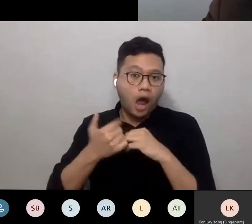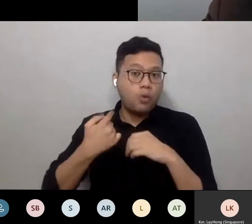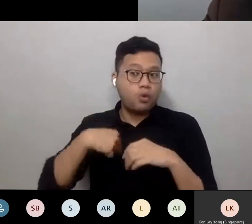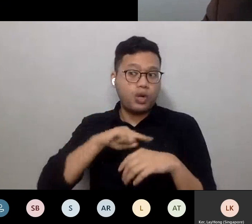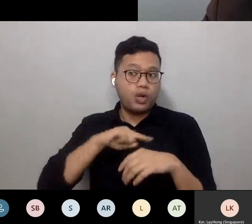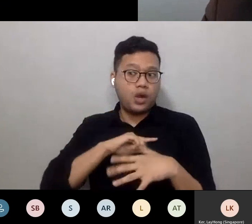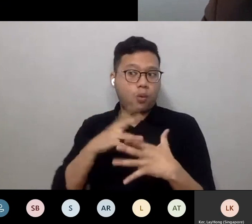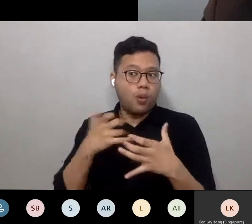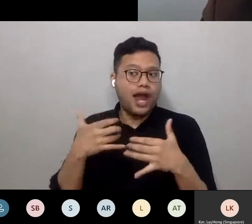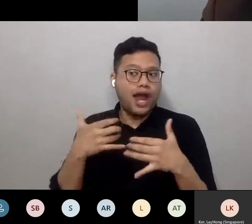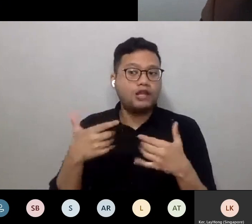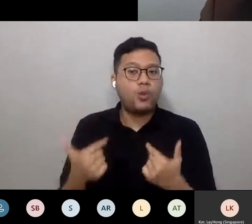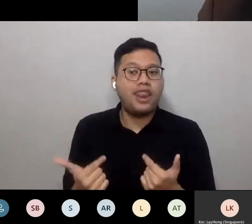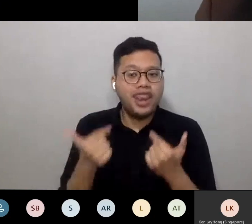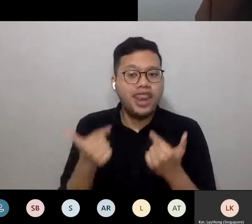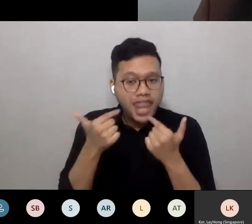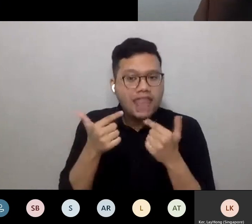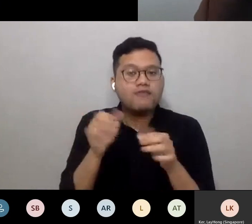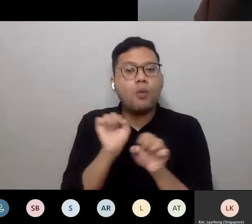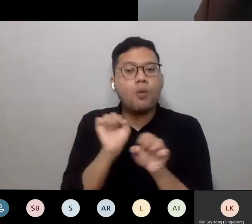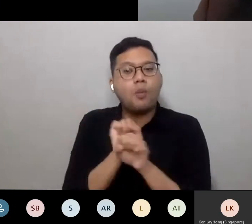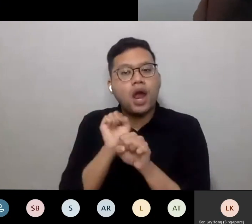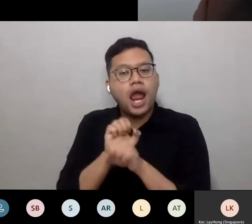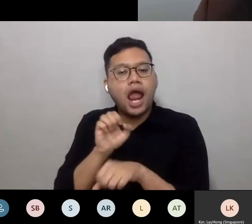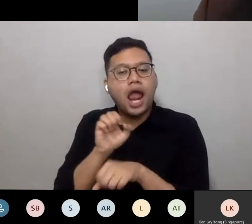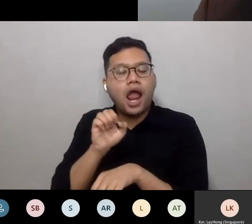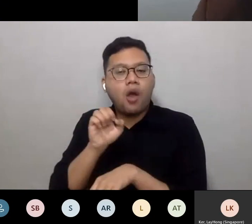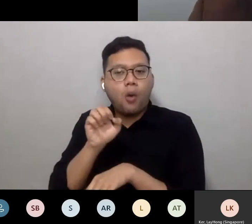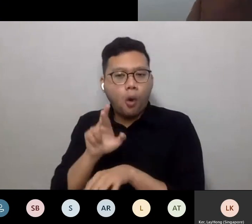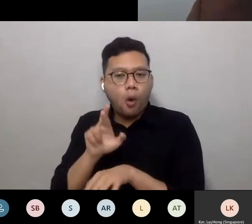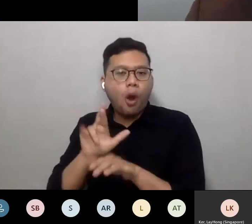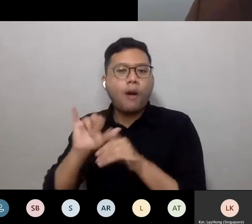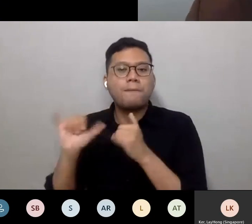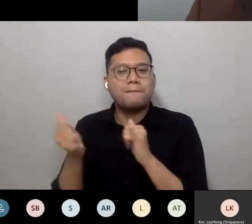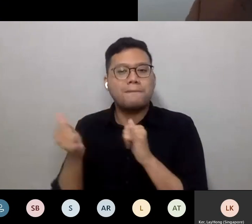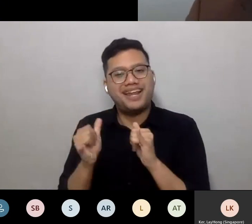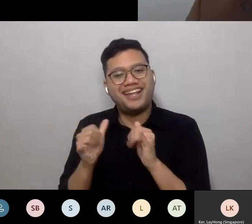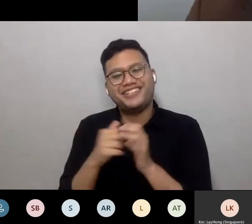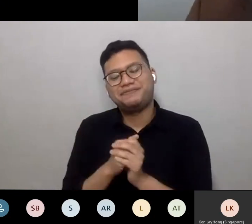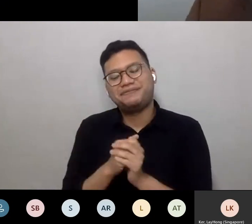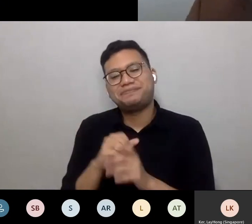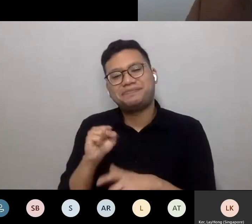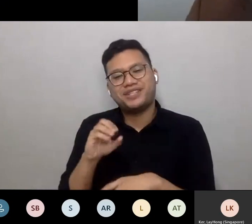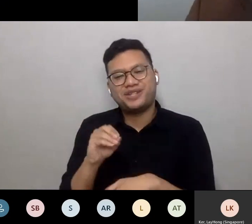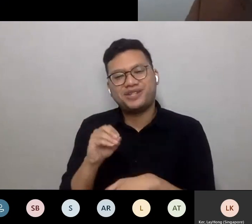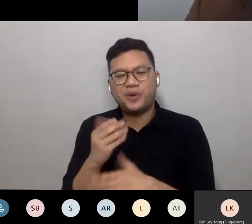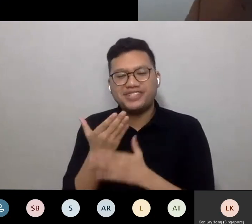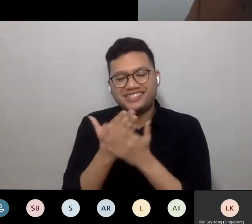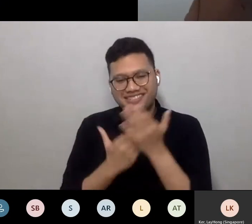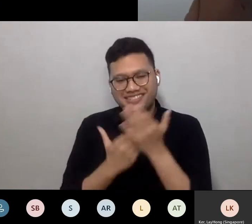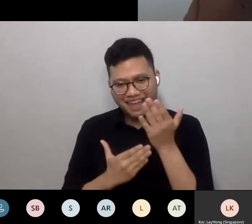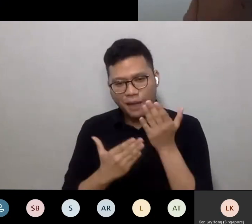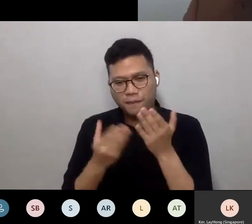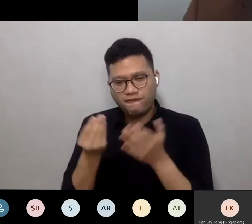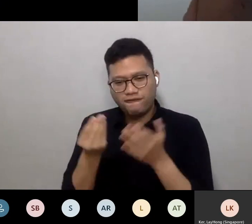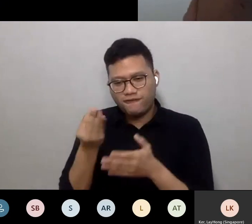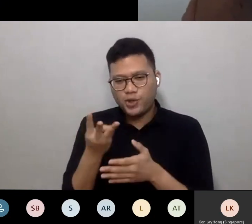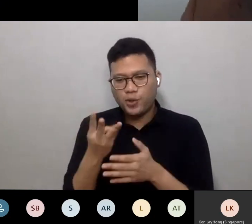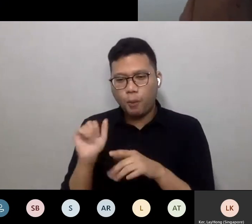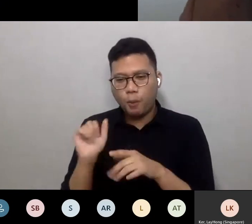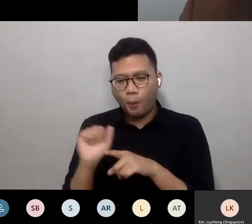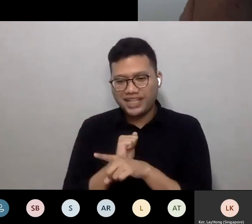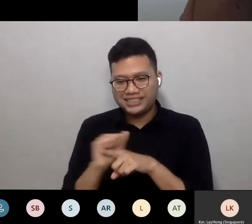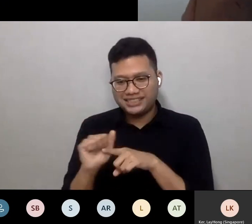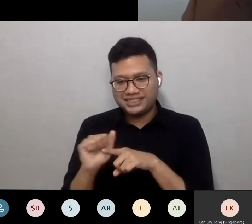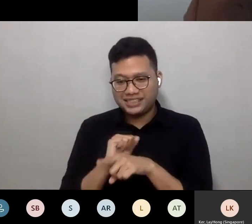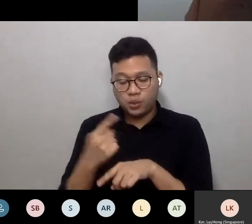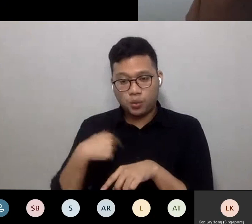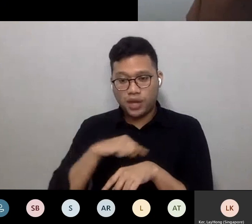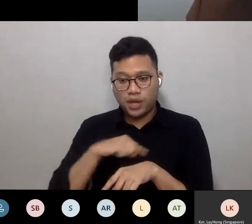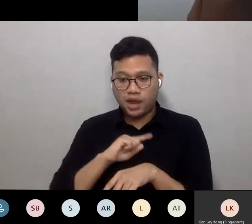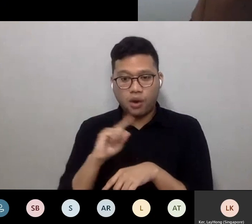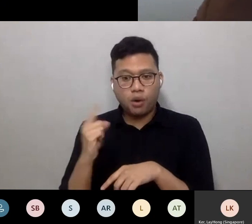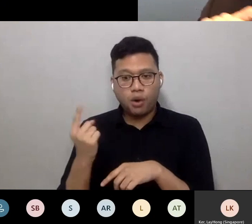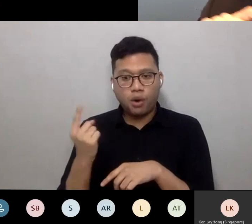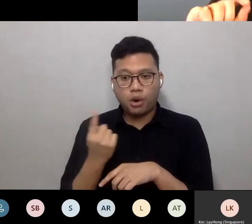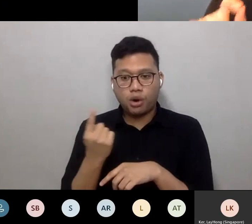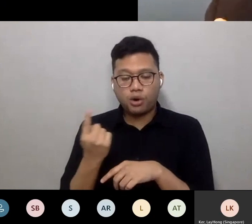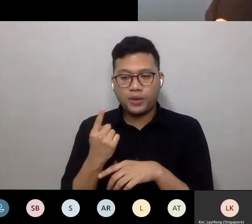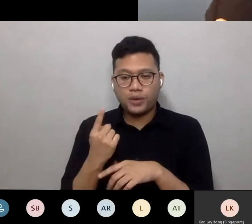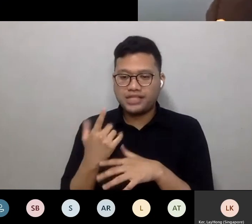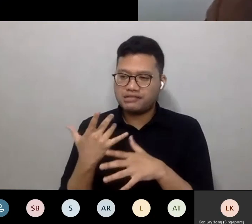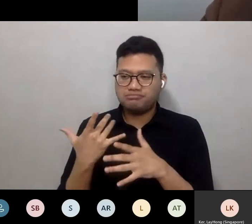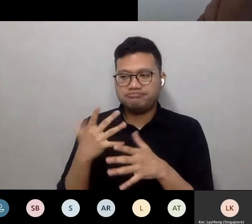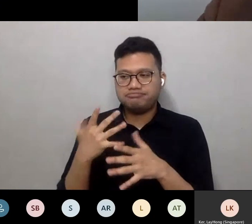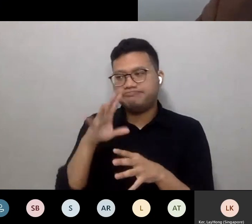live, work or play. So ultimately, some of those practices that we have almost started to take for